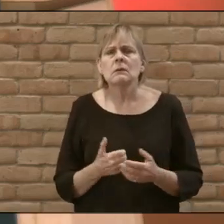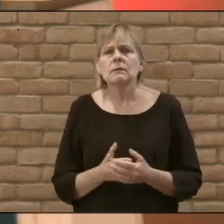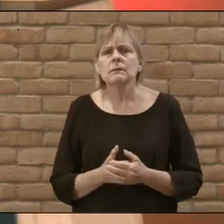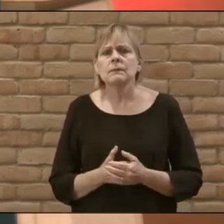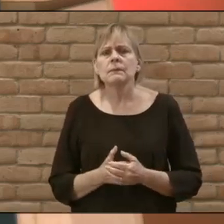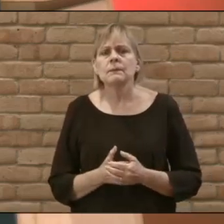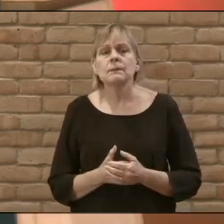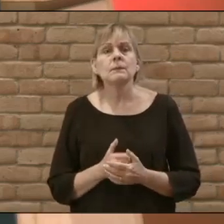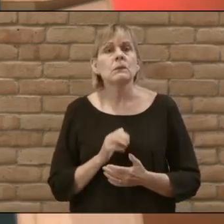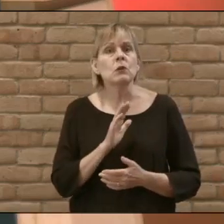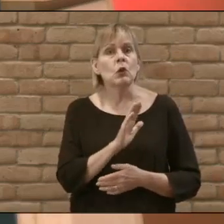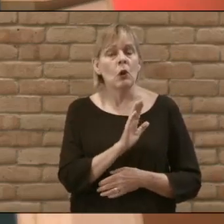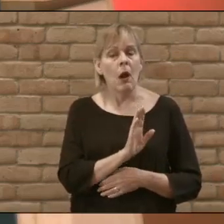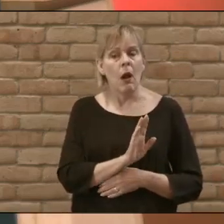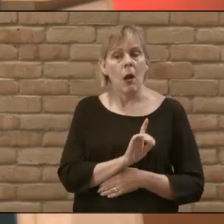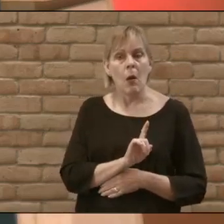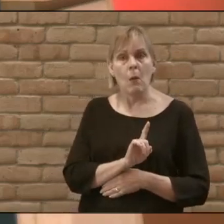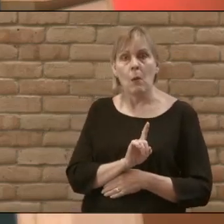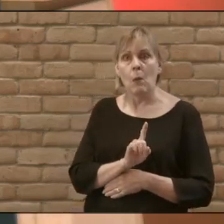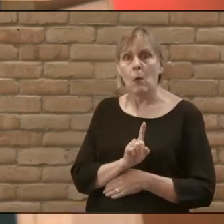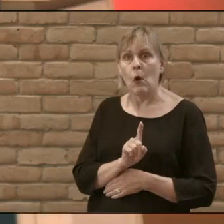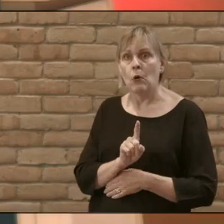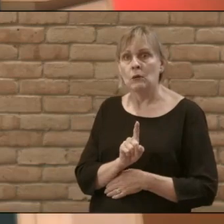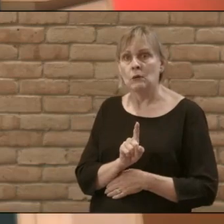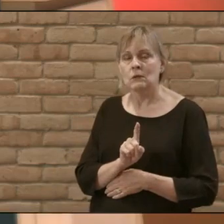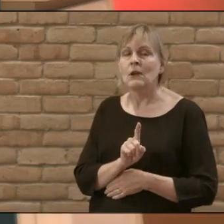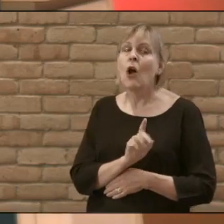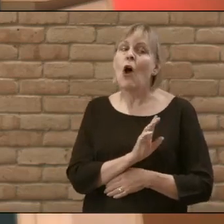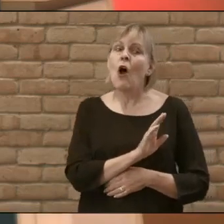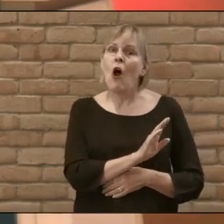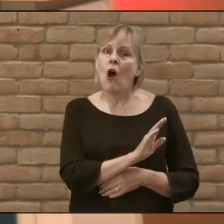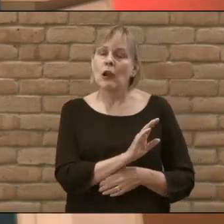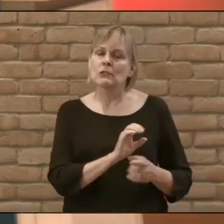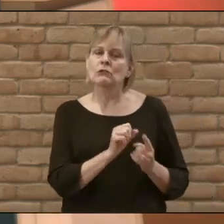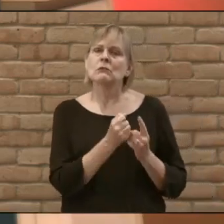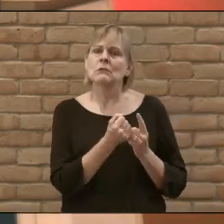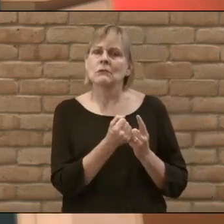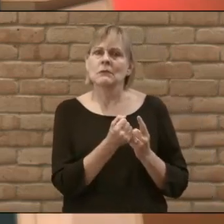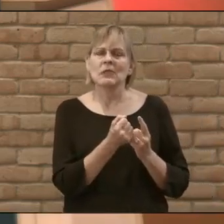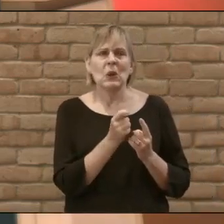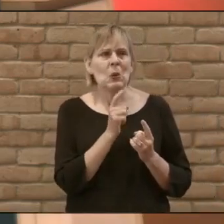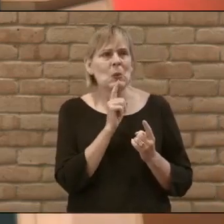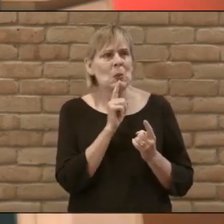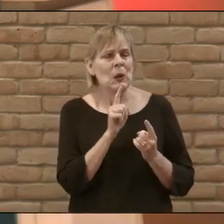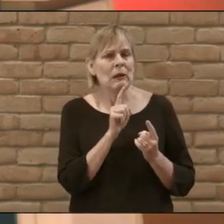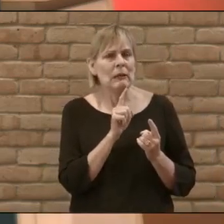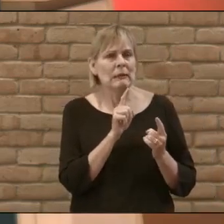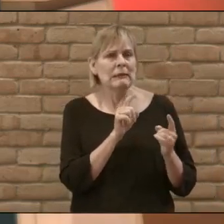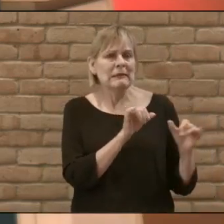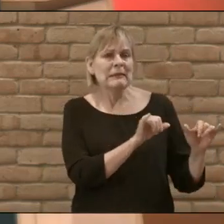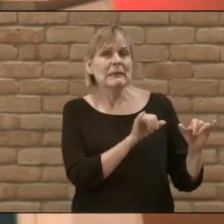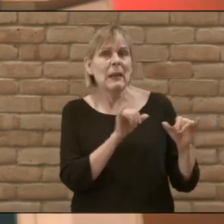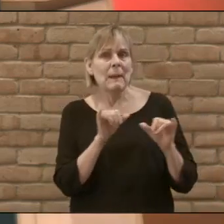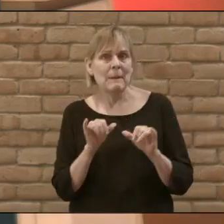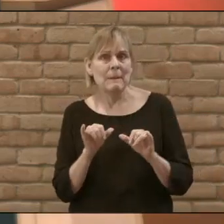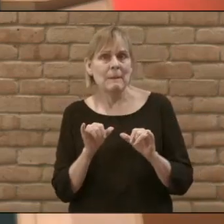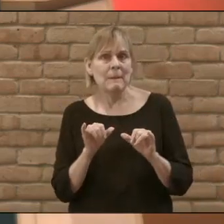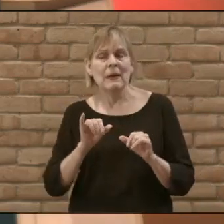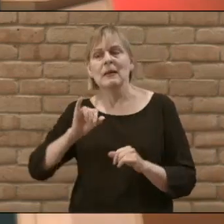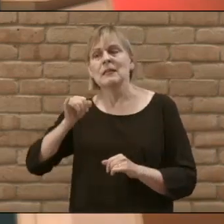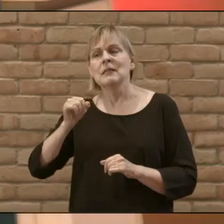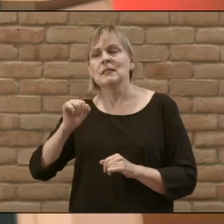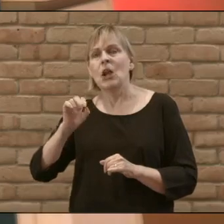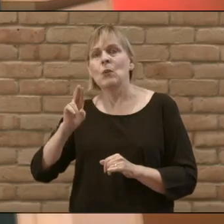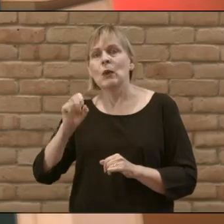Her approach to Jesus, and in fact, her entire situation is kind of a mirror image to that of Jairus.